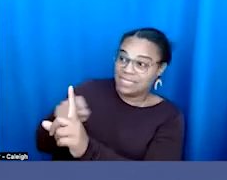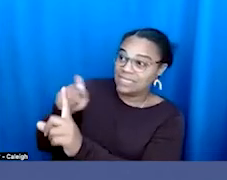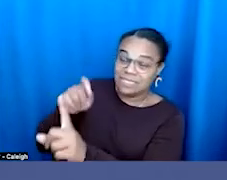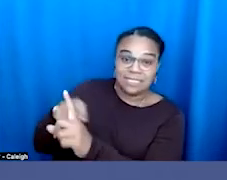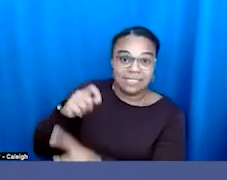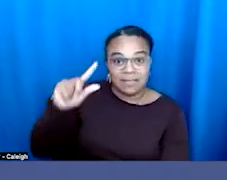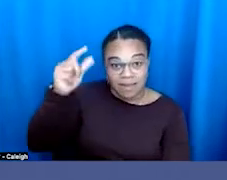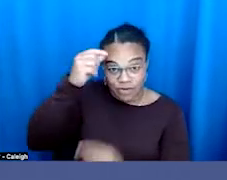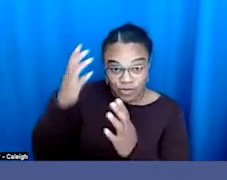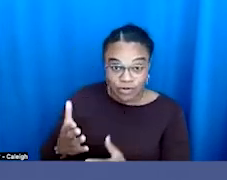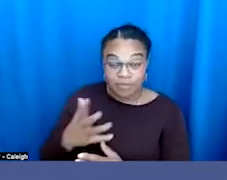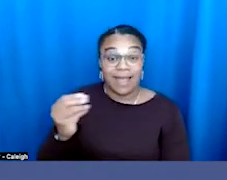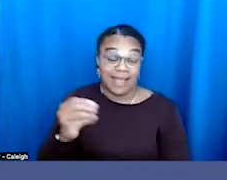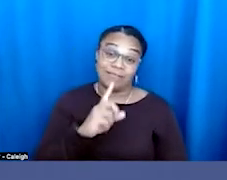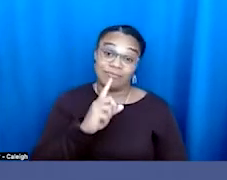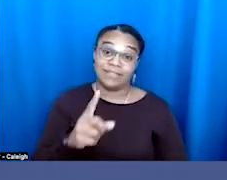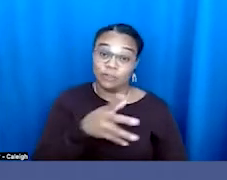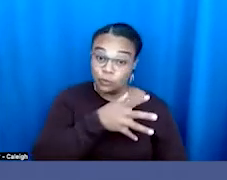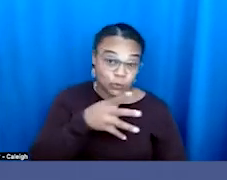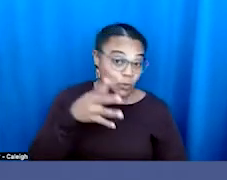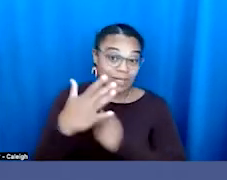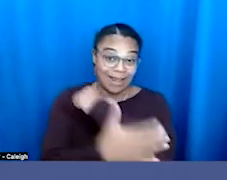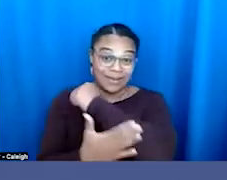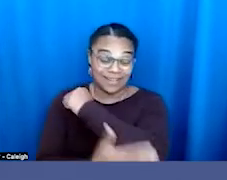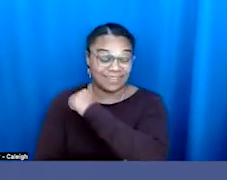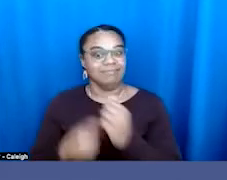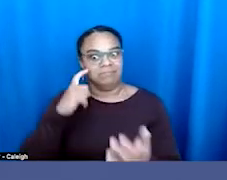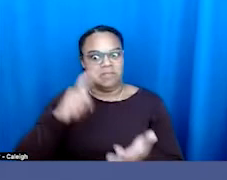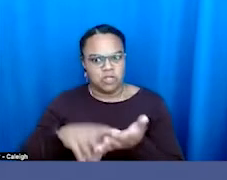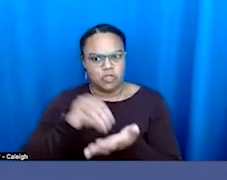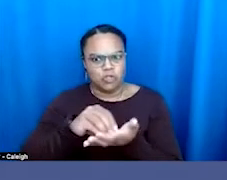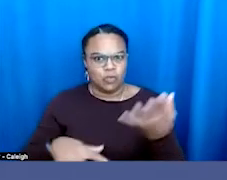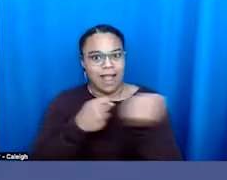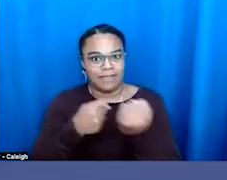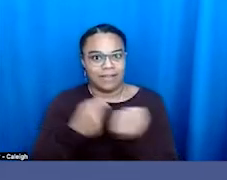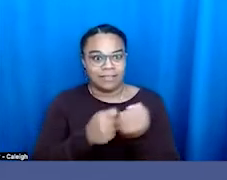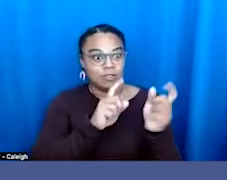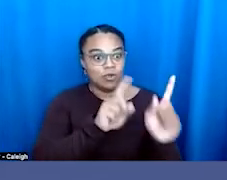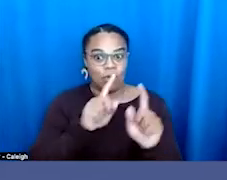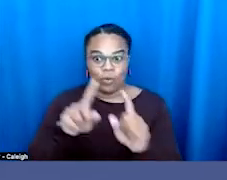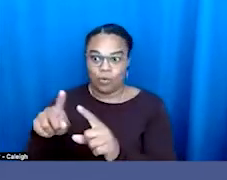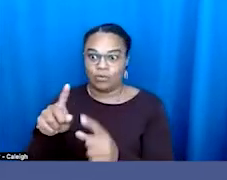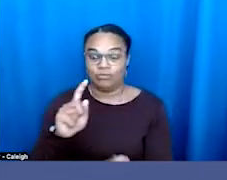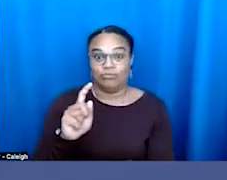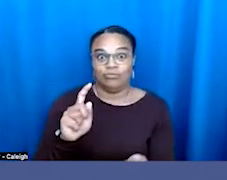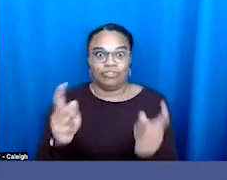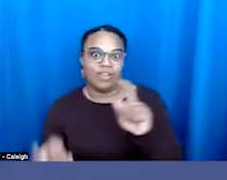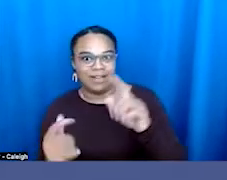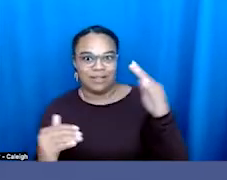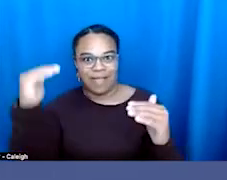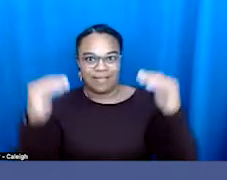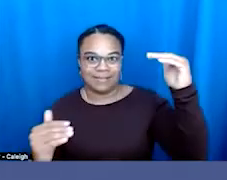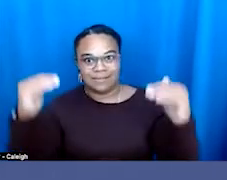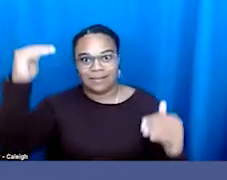rural county, it was student advocates going door to door who tipped the balance between a Moms for